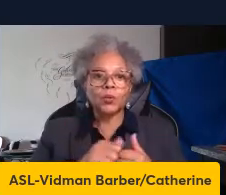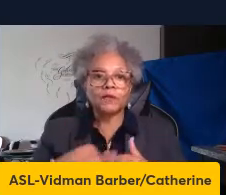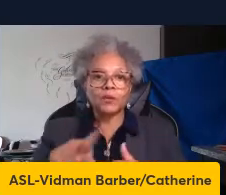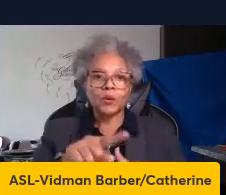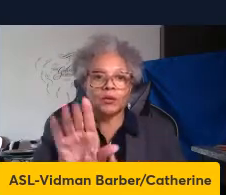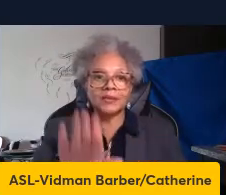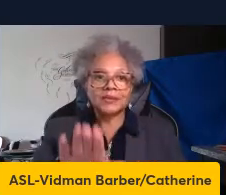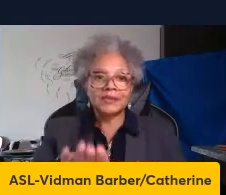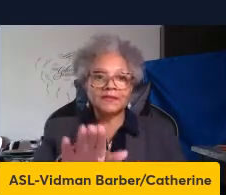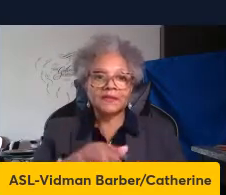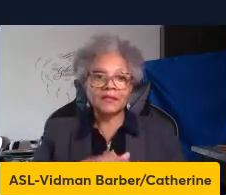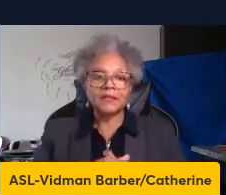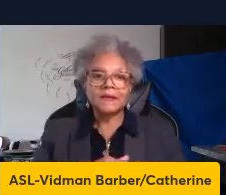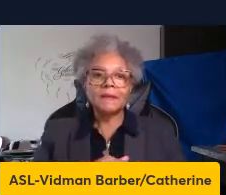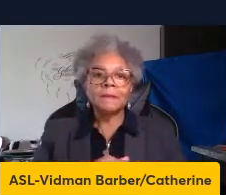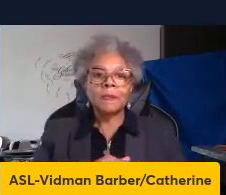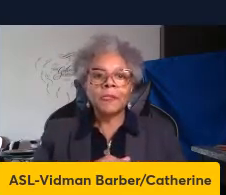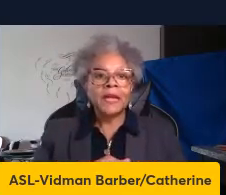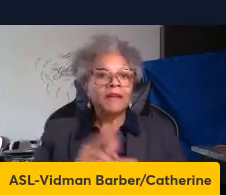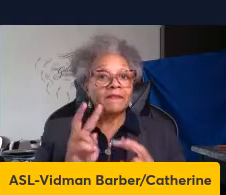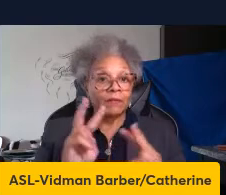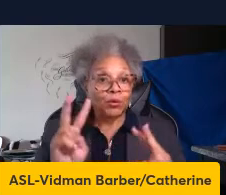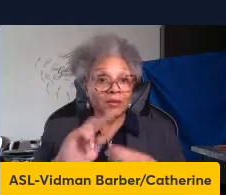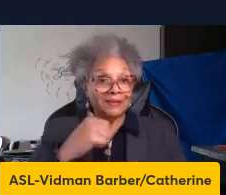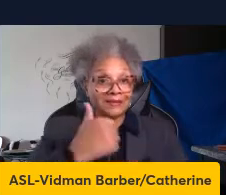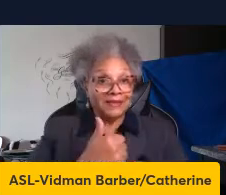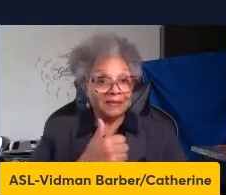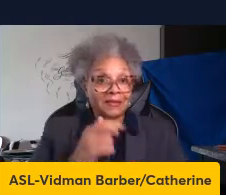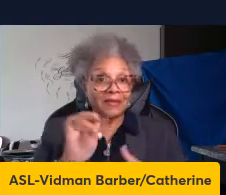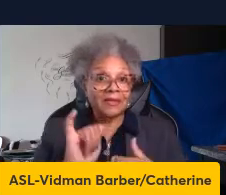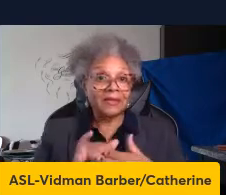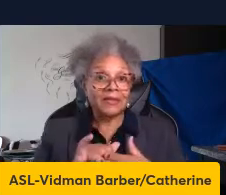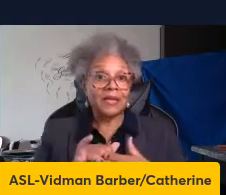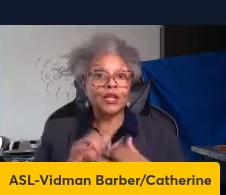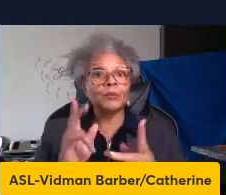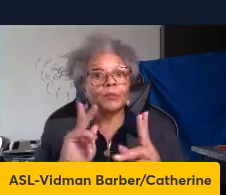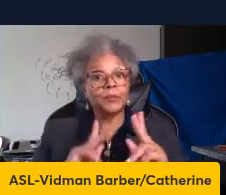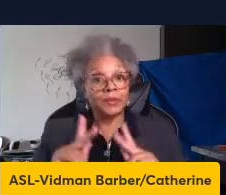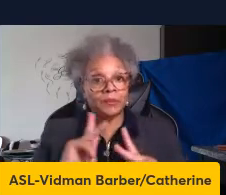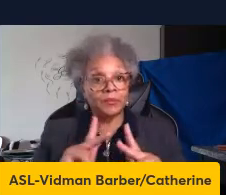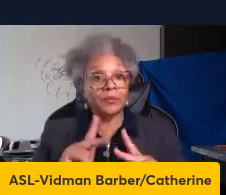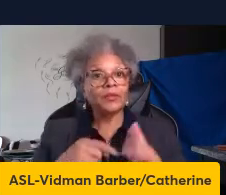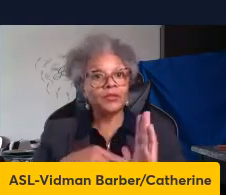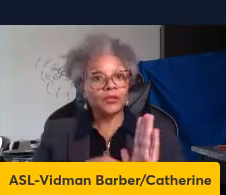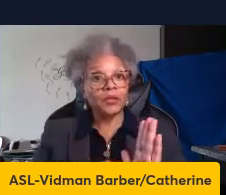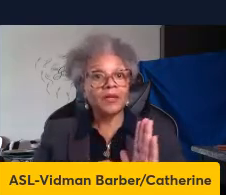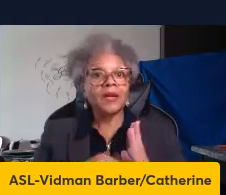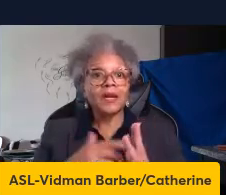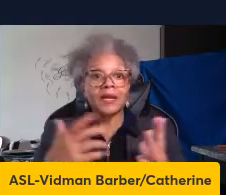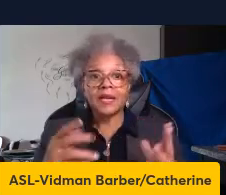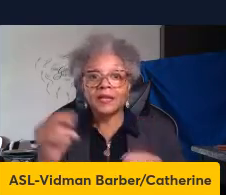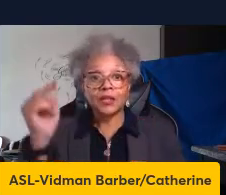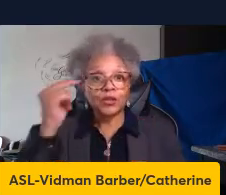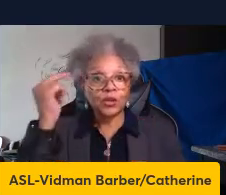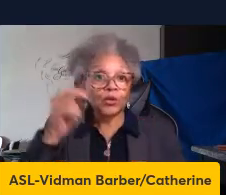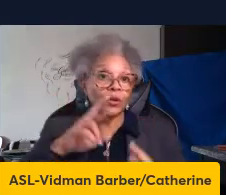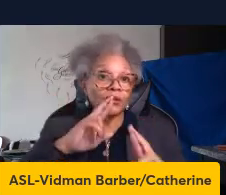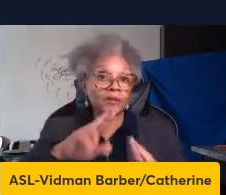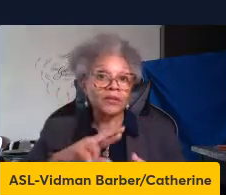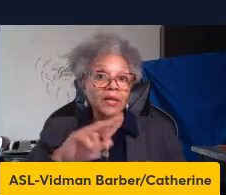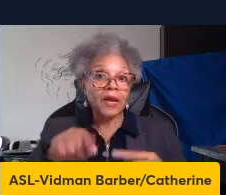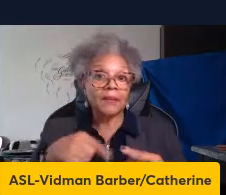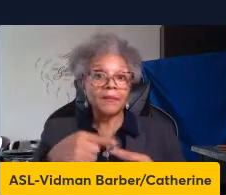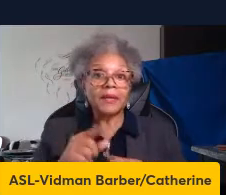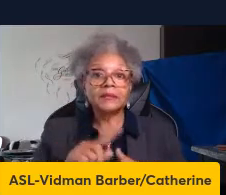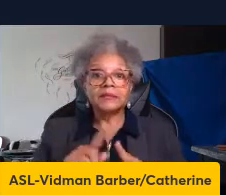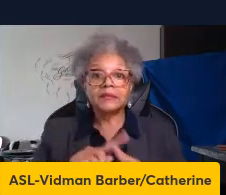so it is well established human they exhibit a very wide range of immune responses against mycobacterial infection